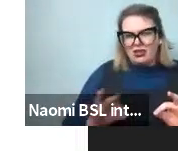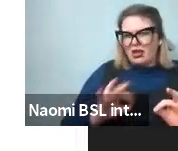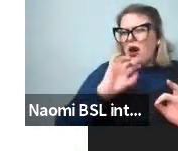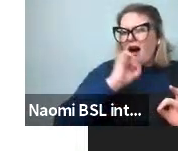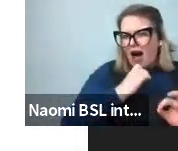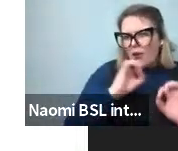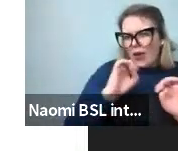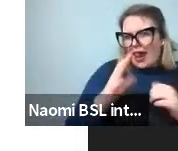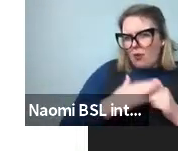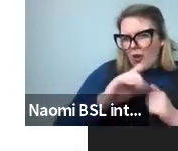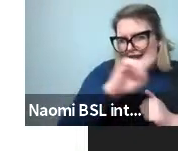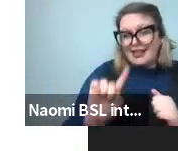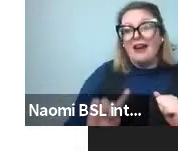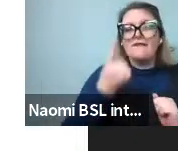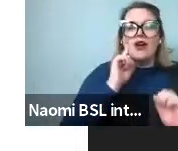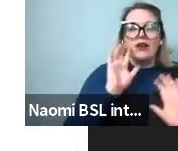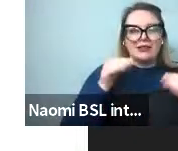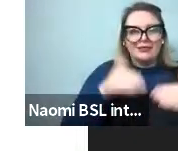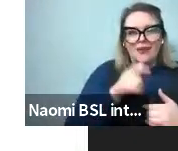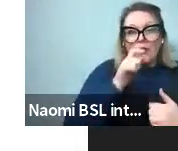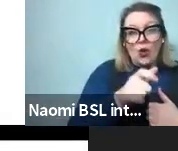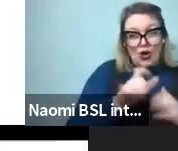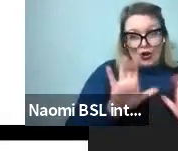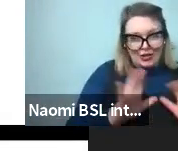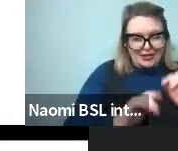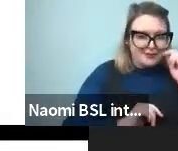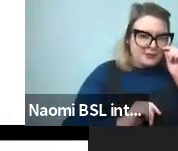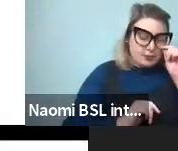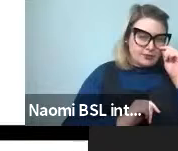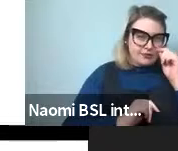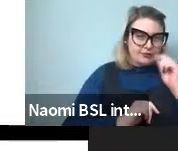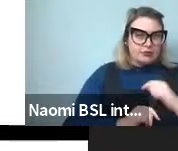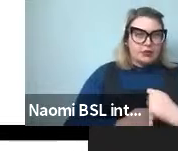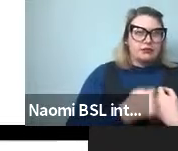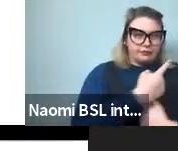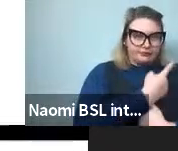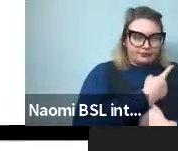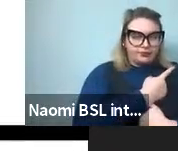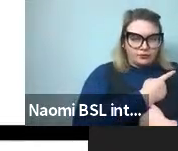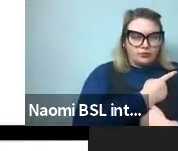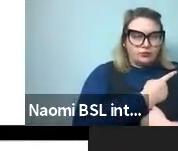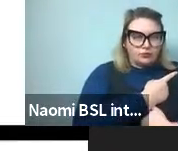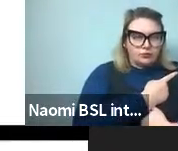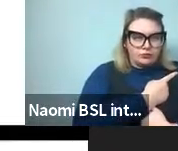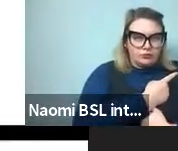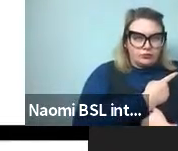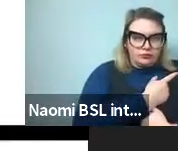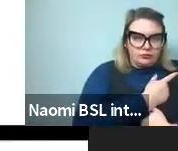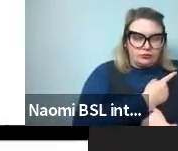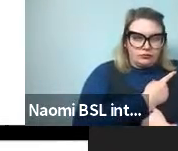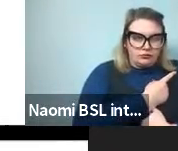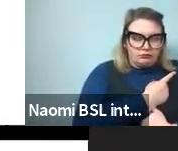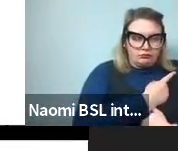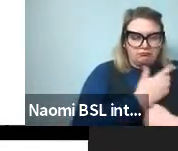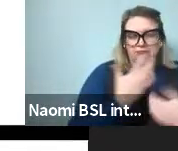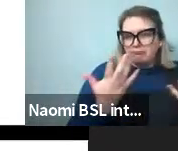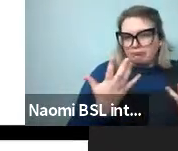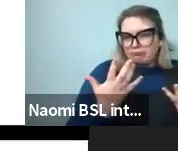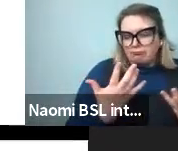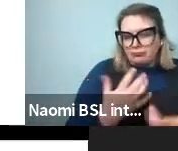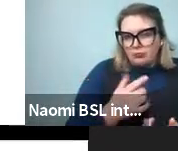so first let's start with words. So this is a pretty simple one to start with. So why do words have the